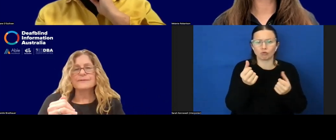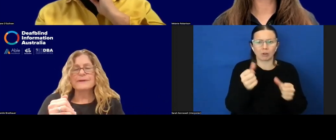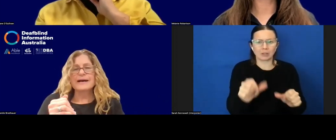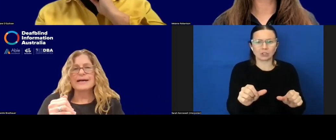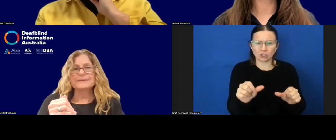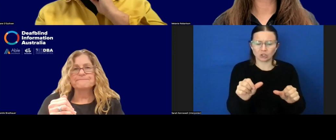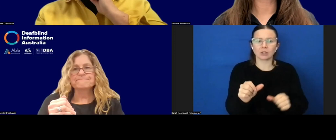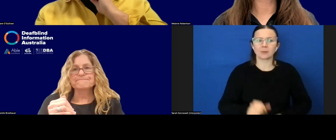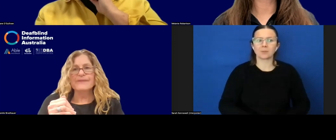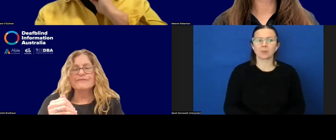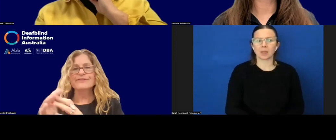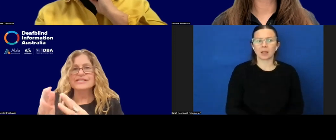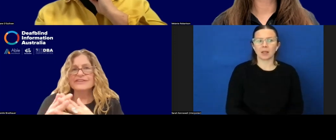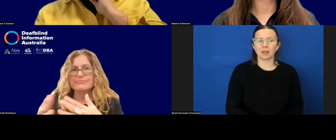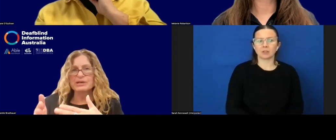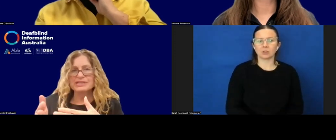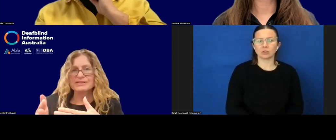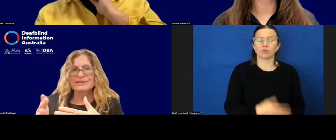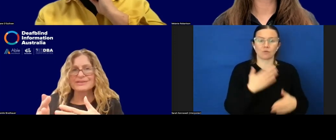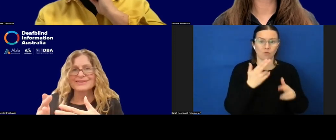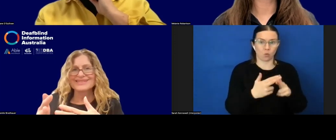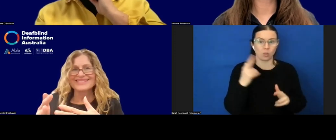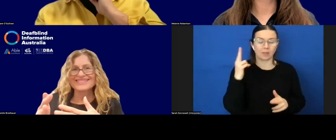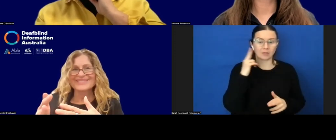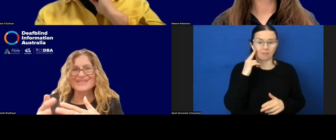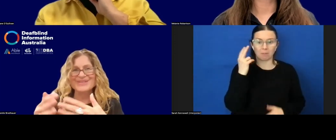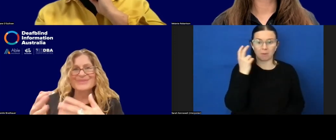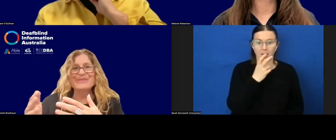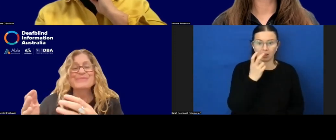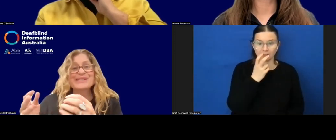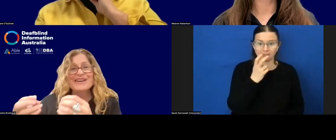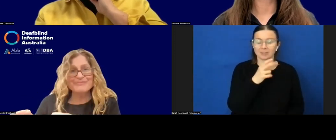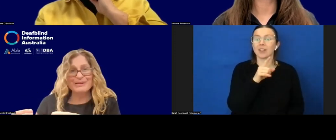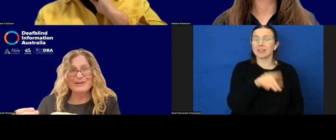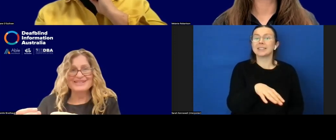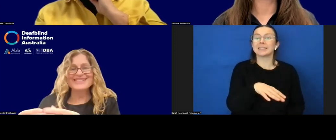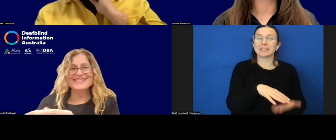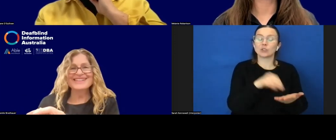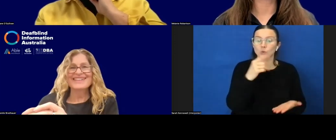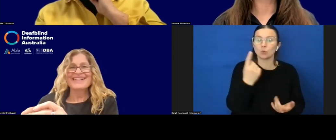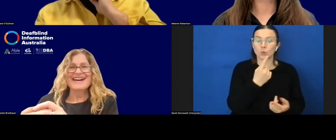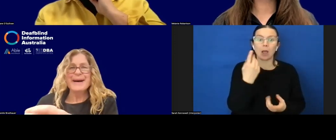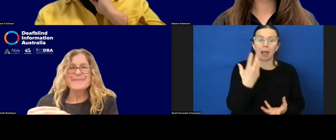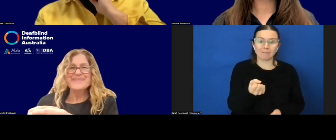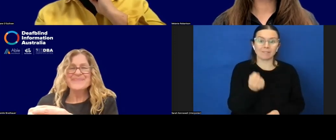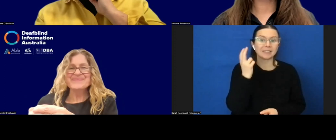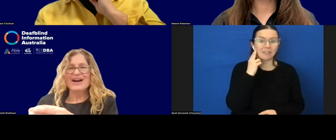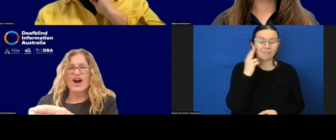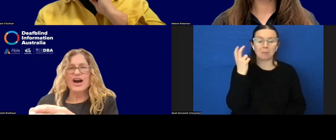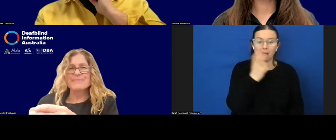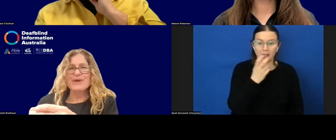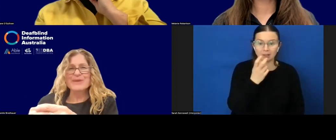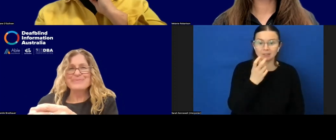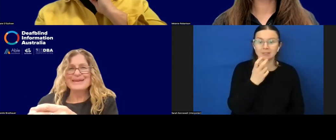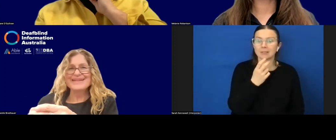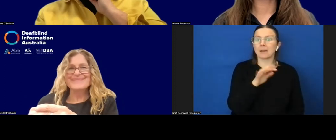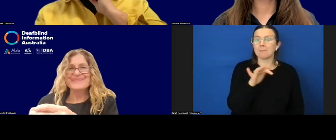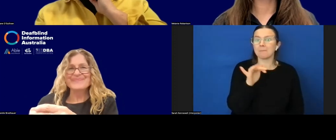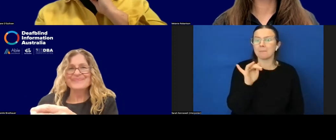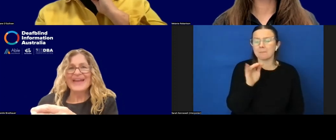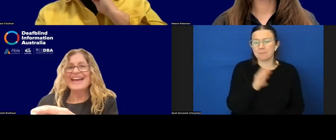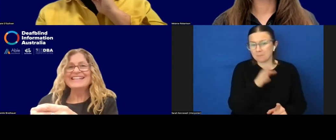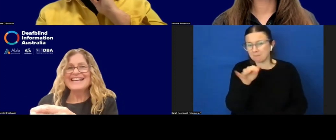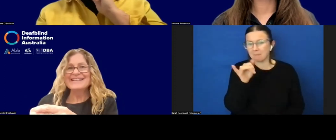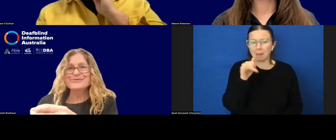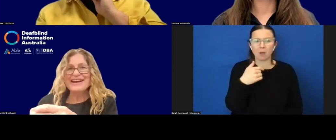so for the deafblind, for the student with deafblindness, I might be